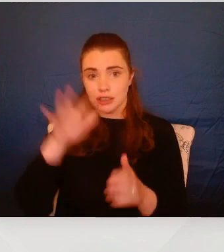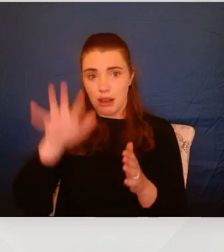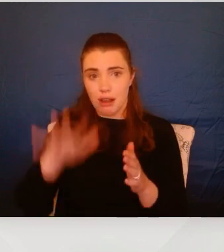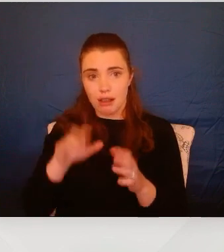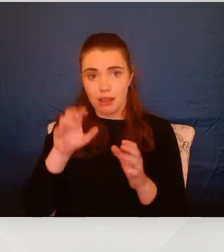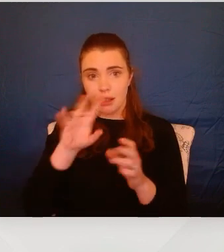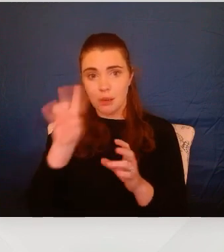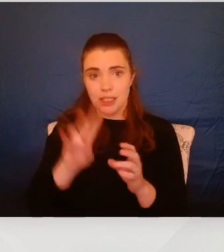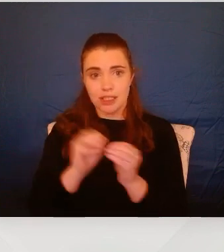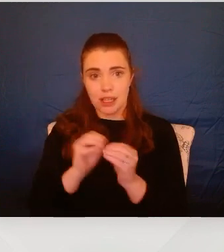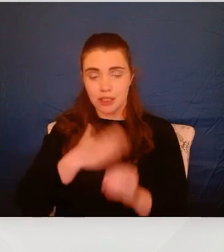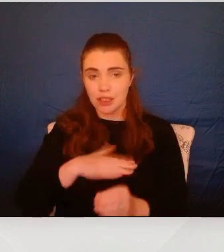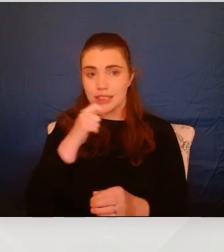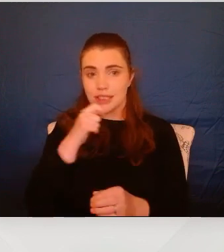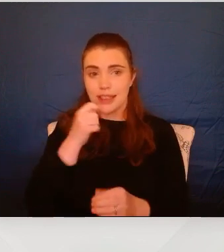comments, really.